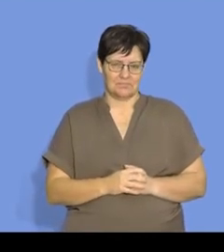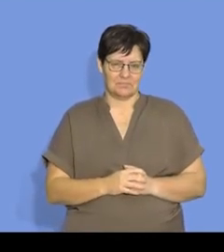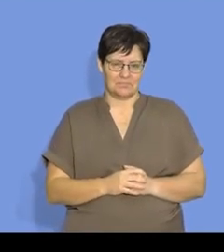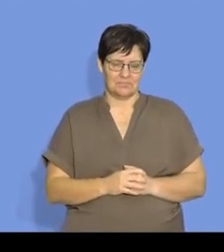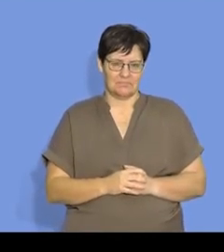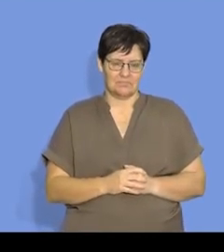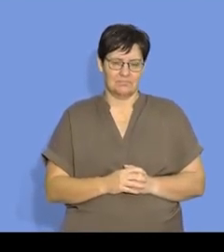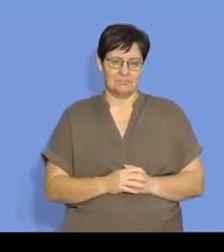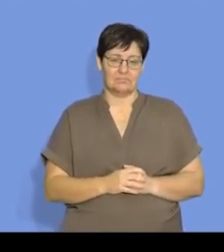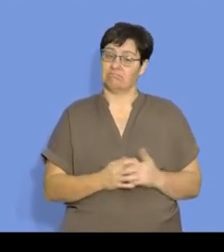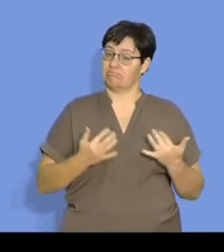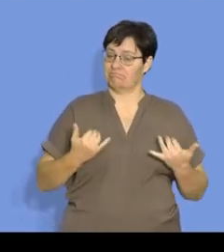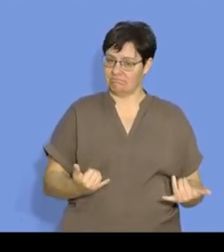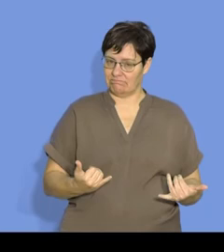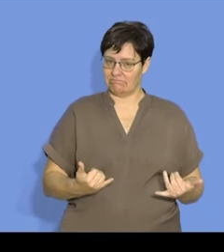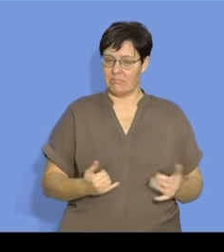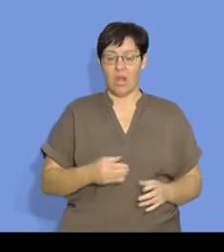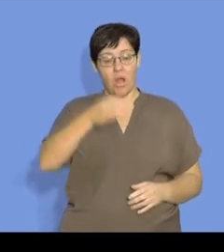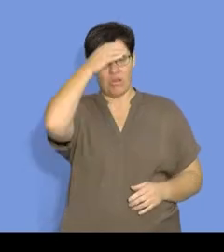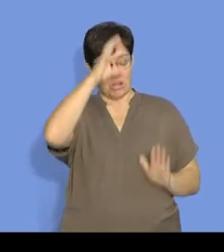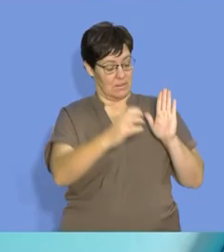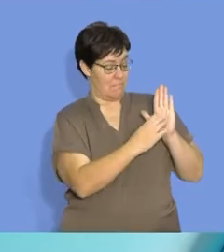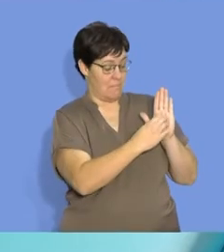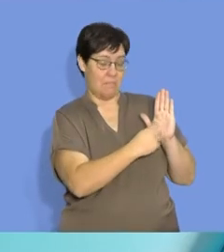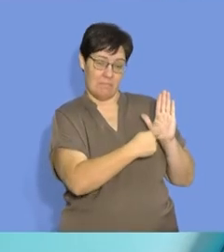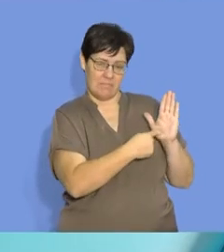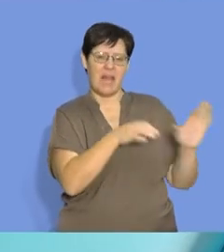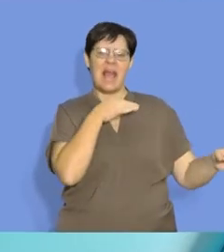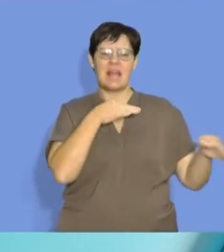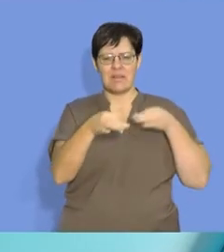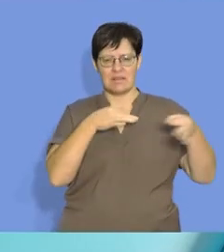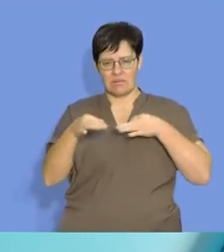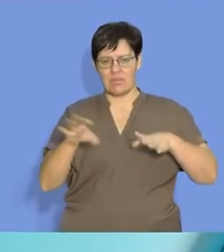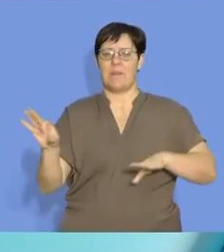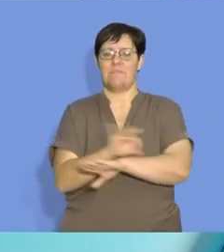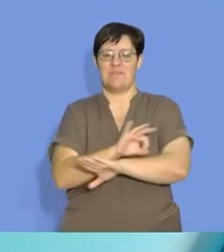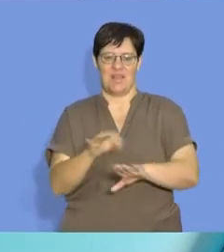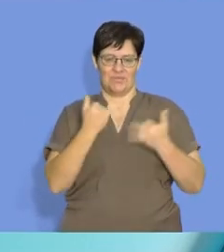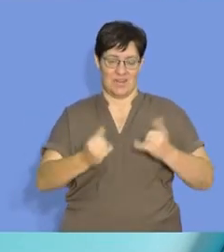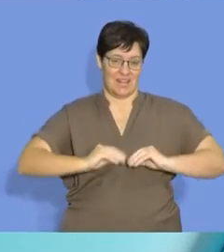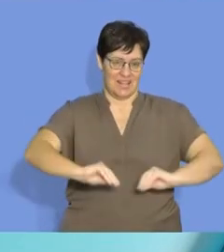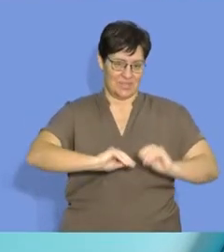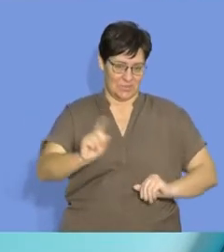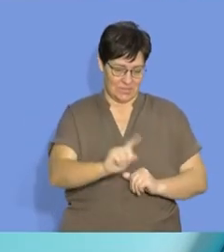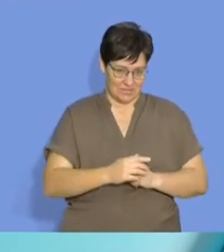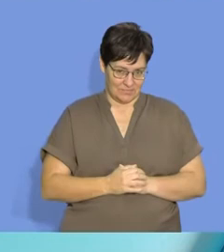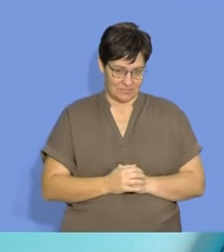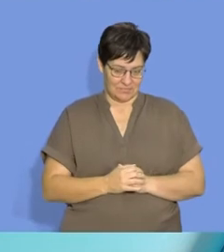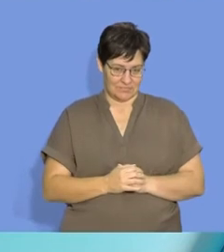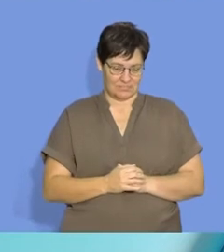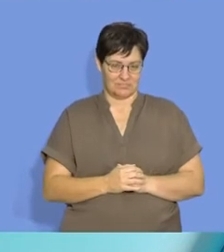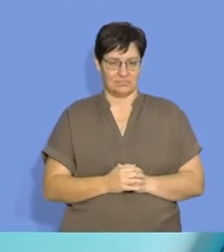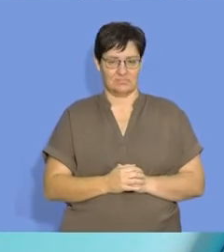Now I'm going to take you through the concept map so that you can see what we plan on doing during this lesson.